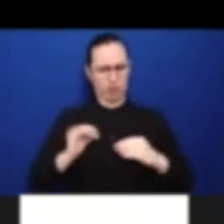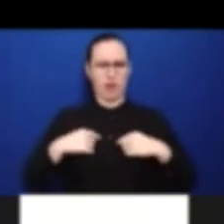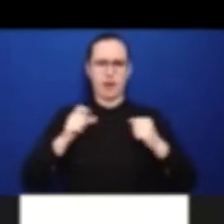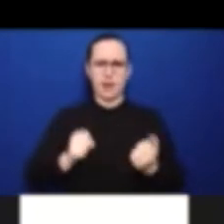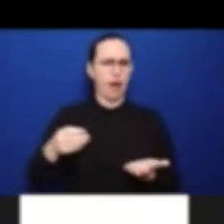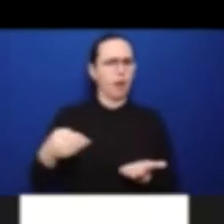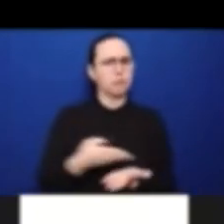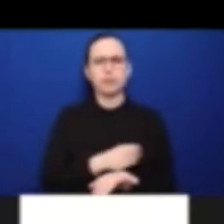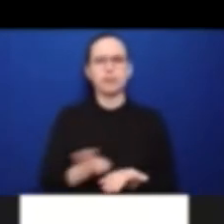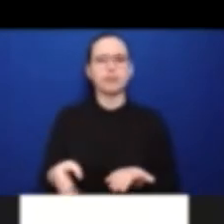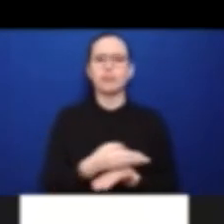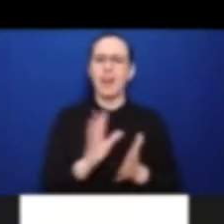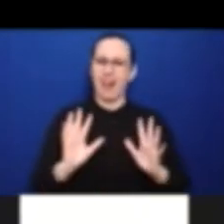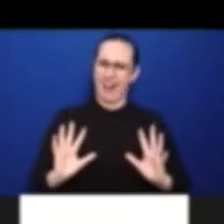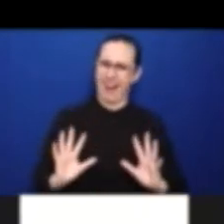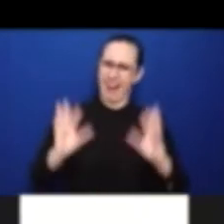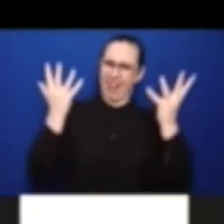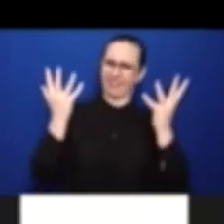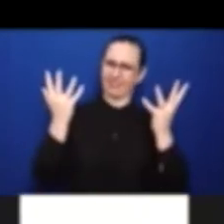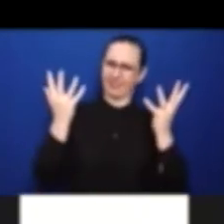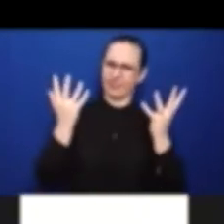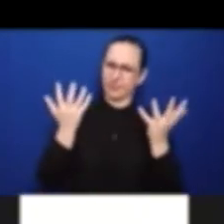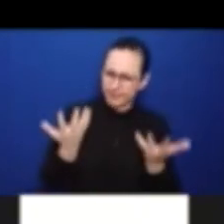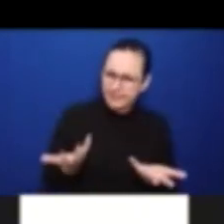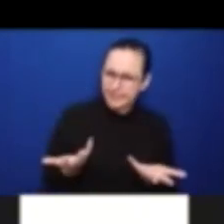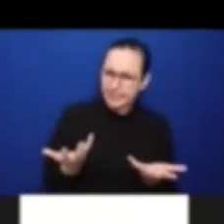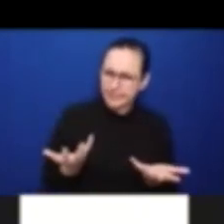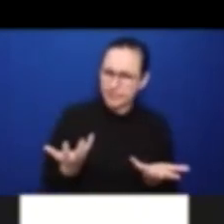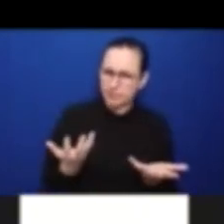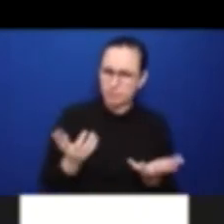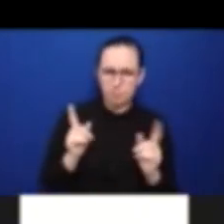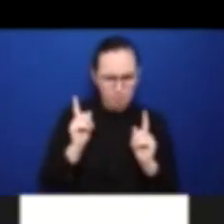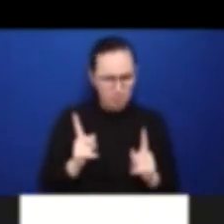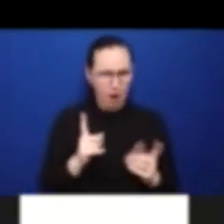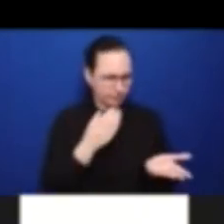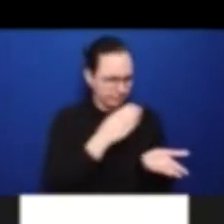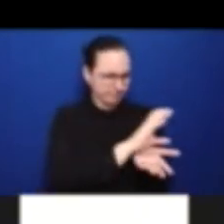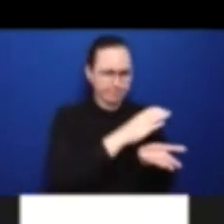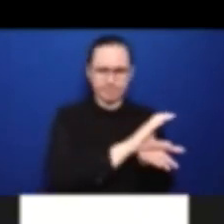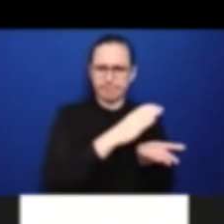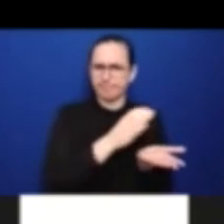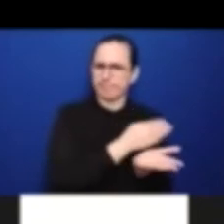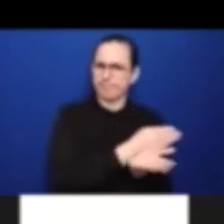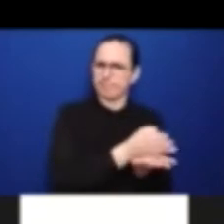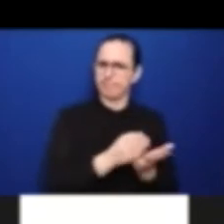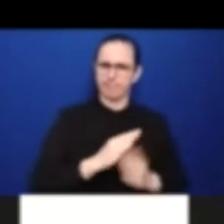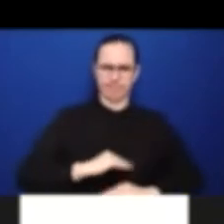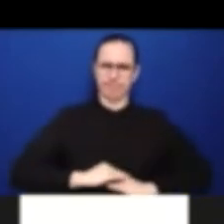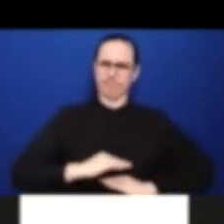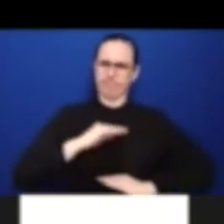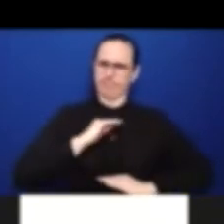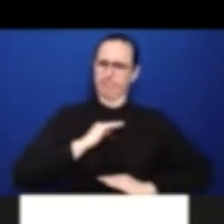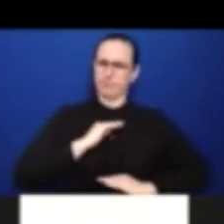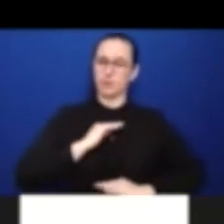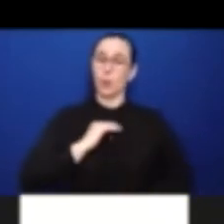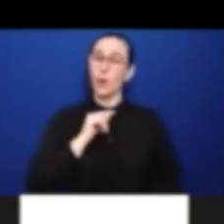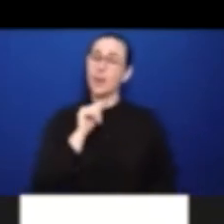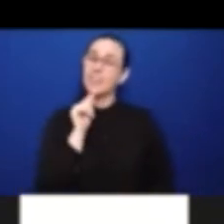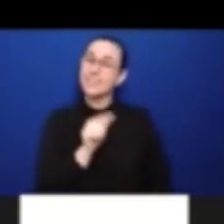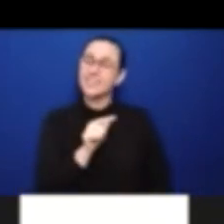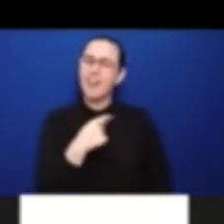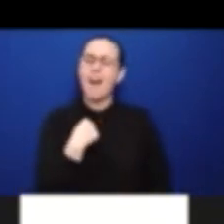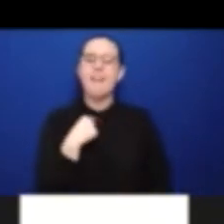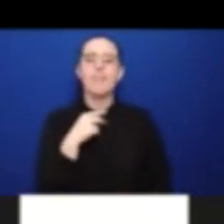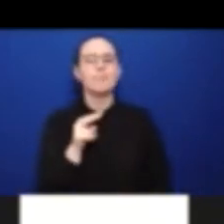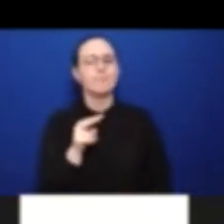in a country like Canada, as a person with a disability. Well, then I realized that there is so much, so much work that